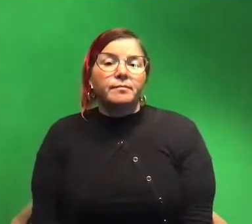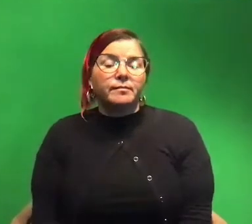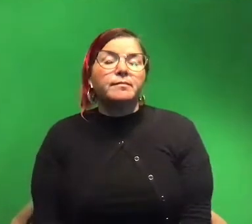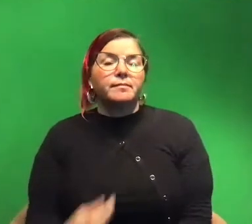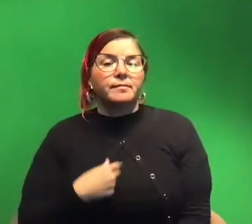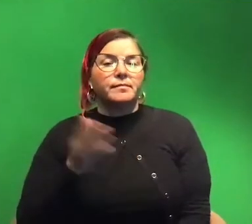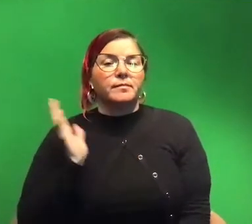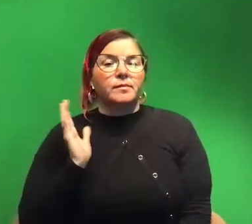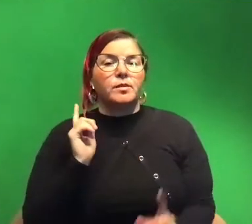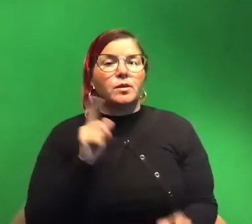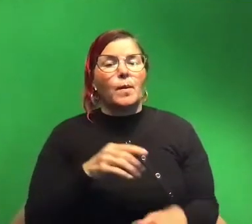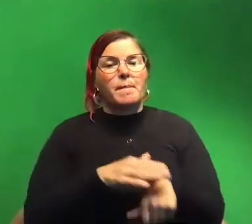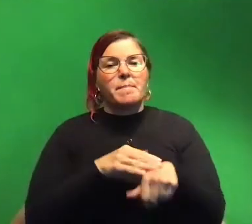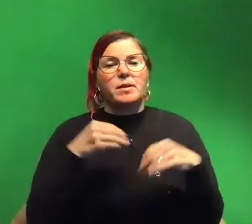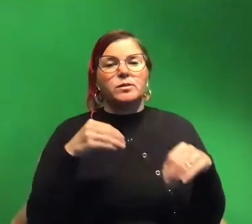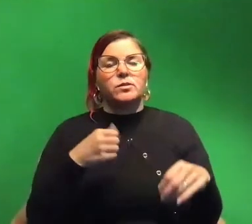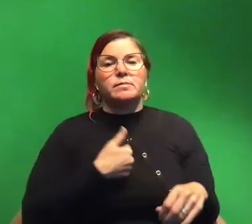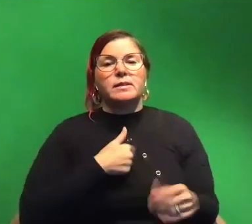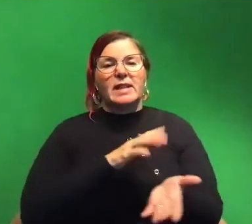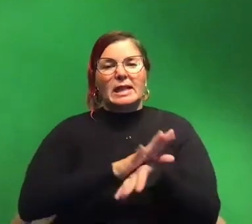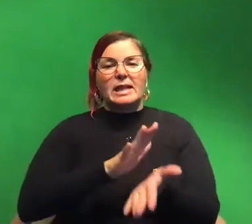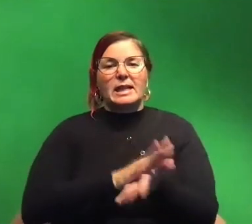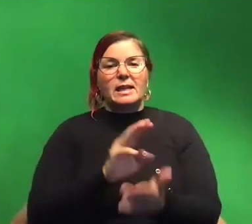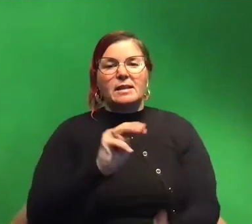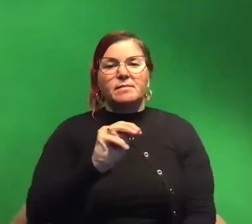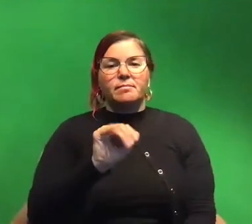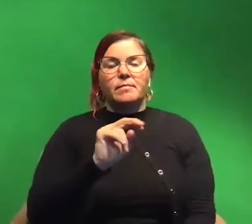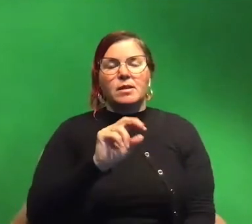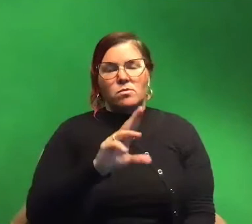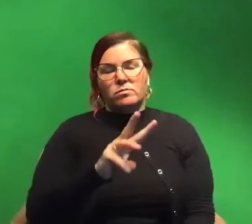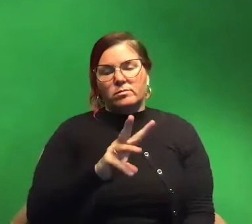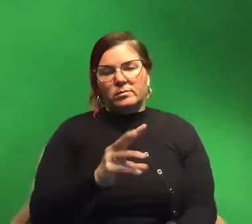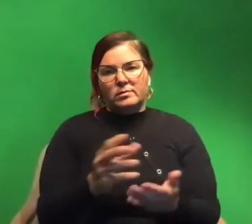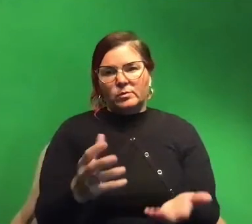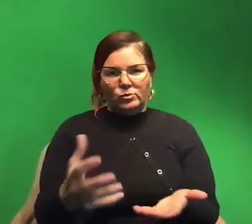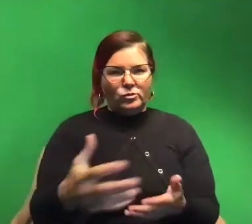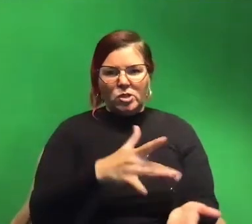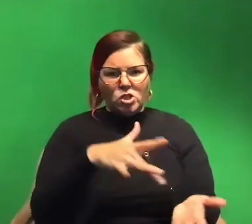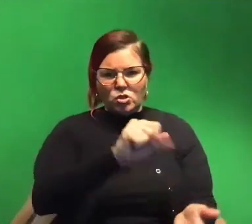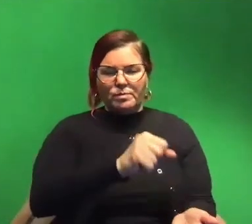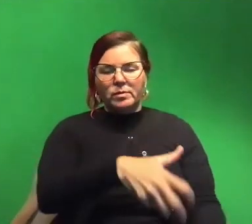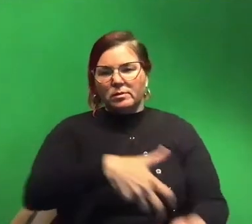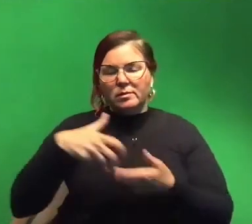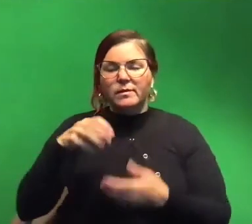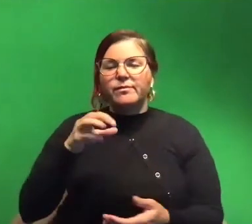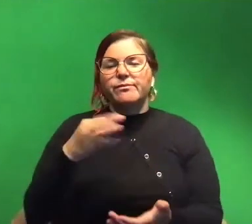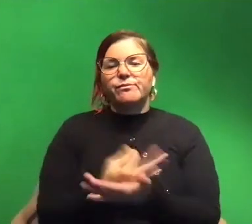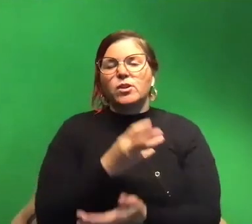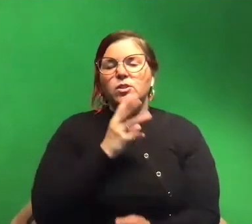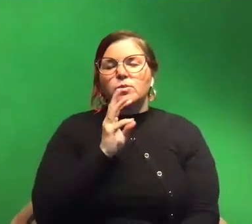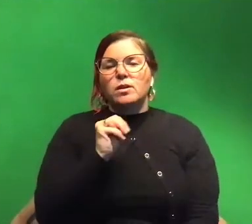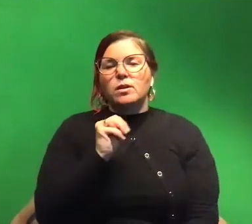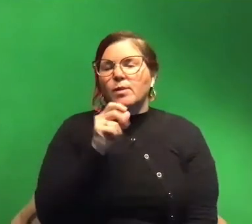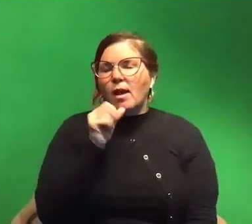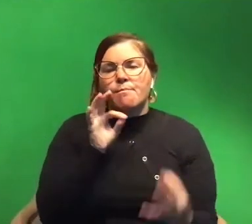to go to the pet stores and clean out their minnow supply yeah yeah they were freshwater minnows so it wasn't perfect